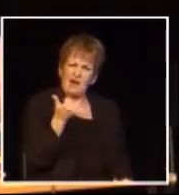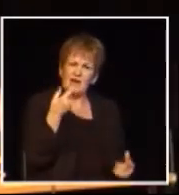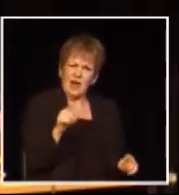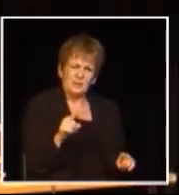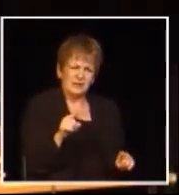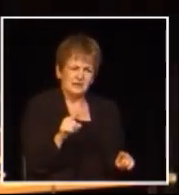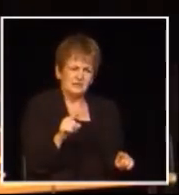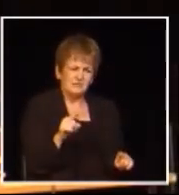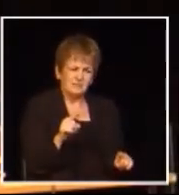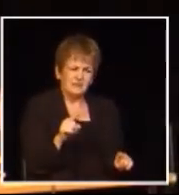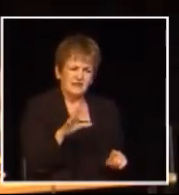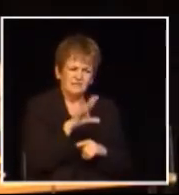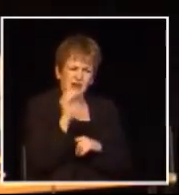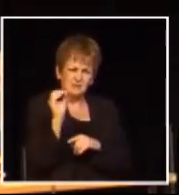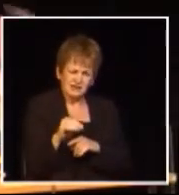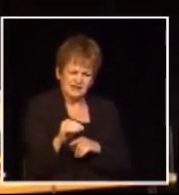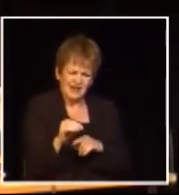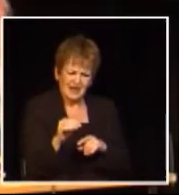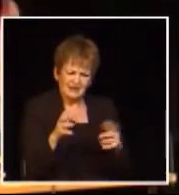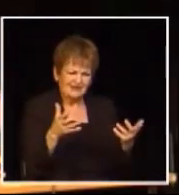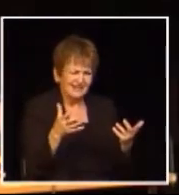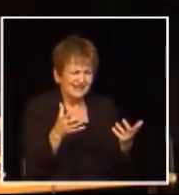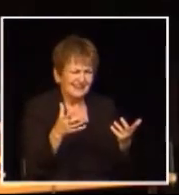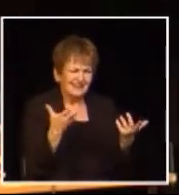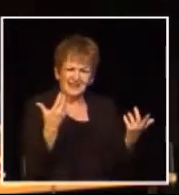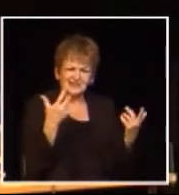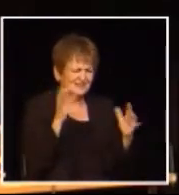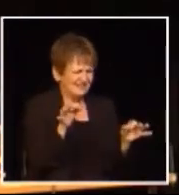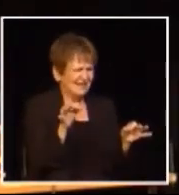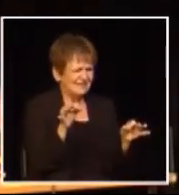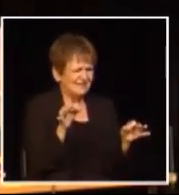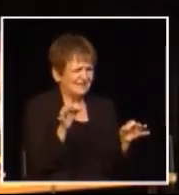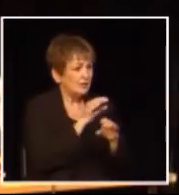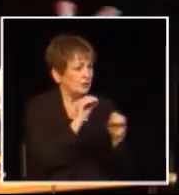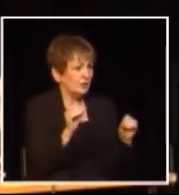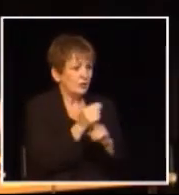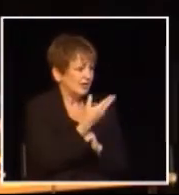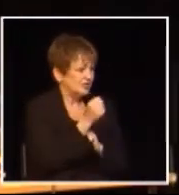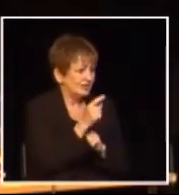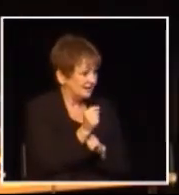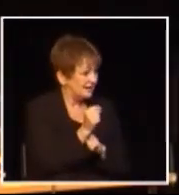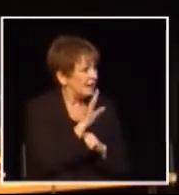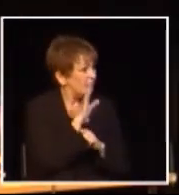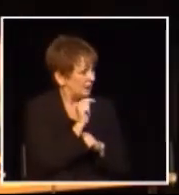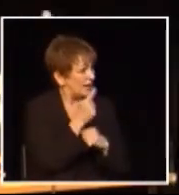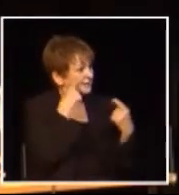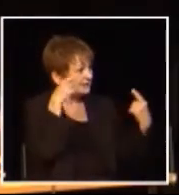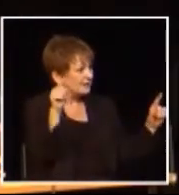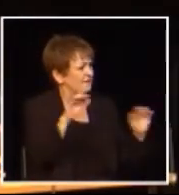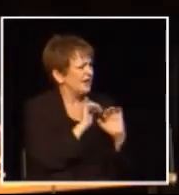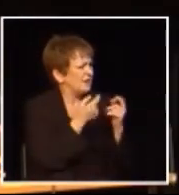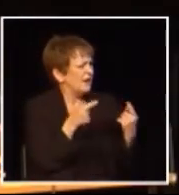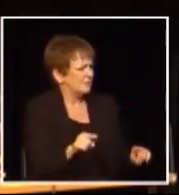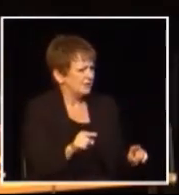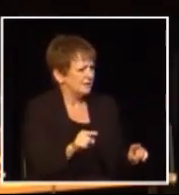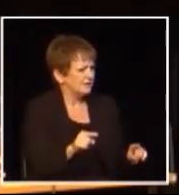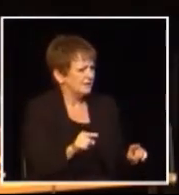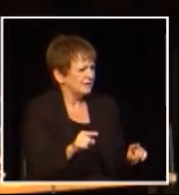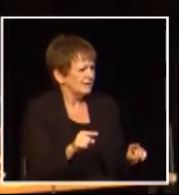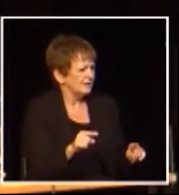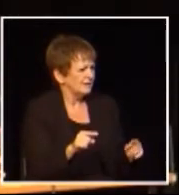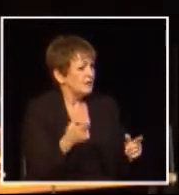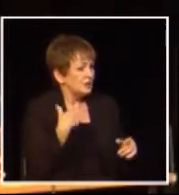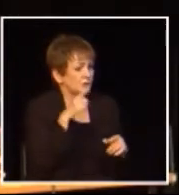Tax Alliance how do they do it how can they possibly have a good healthy economy without this fantastic tax that's killing Europe and the